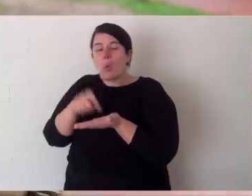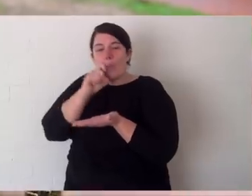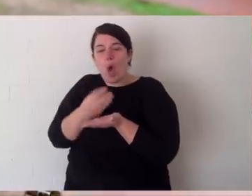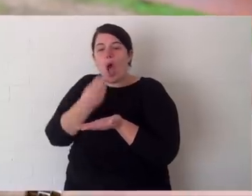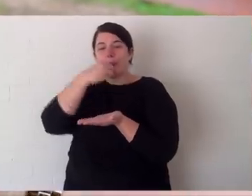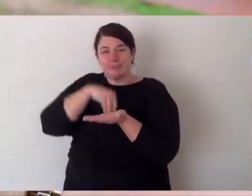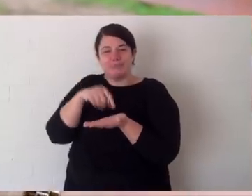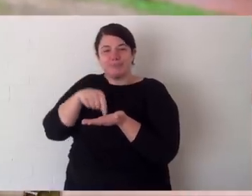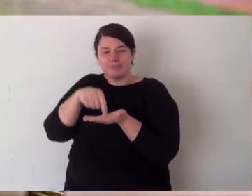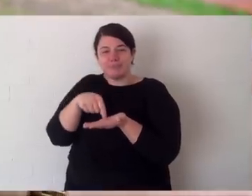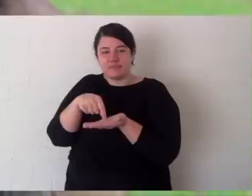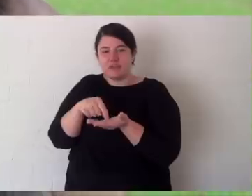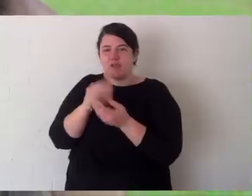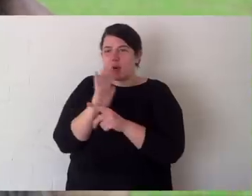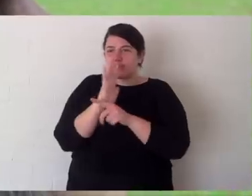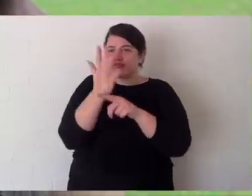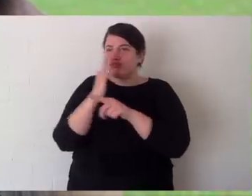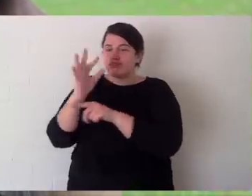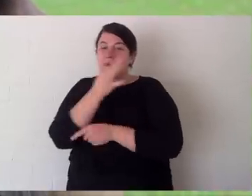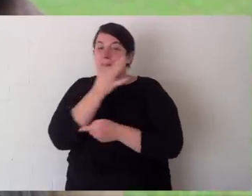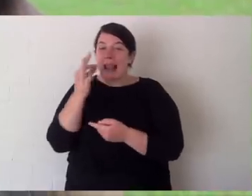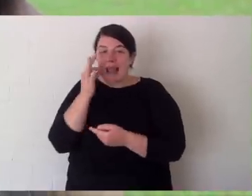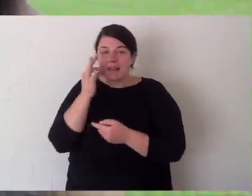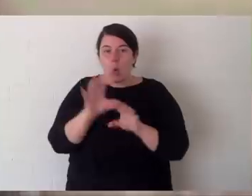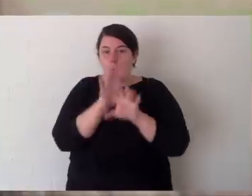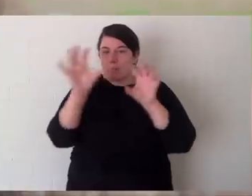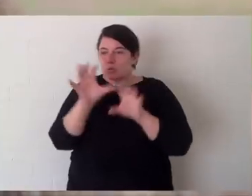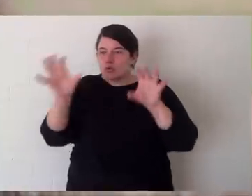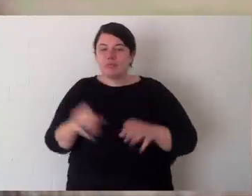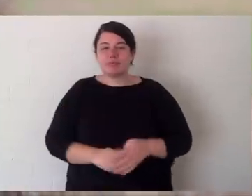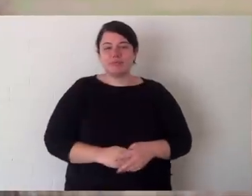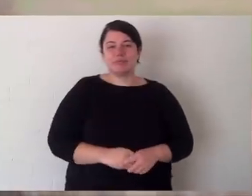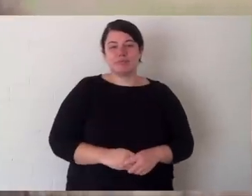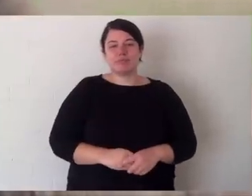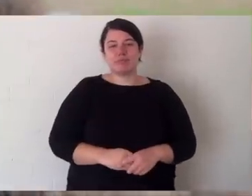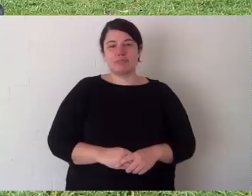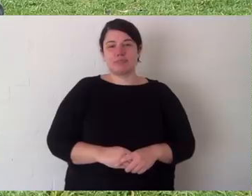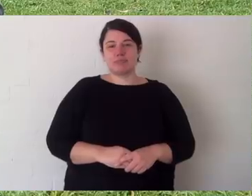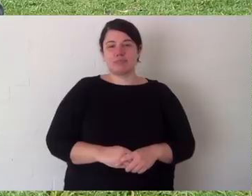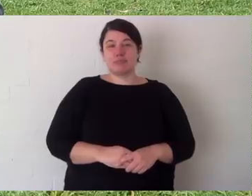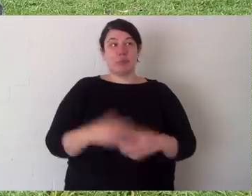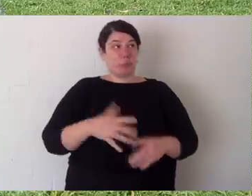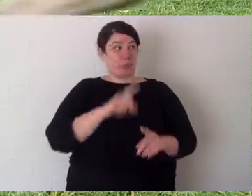water that he needs is coming from juicy bits of grass or bush or plants like this.